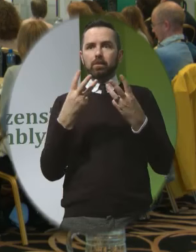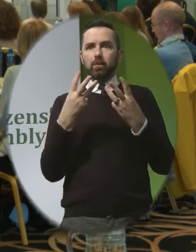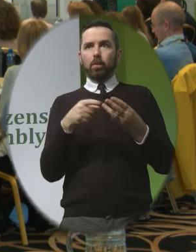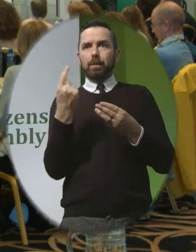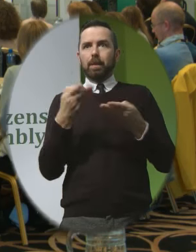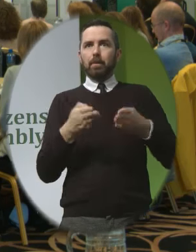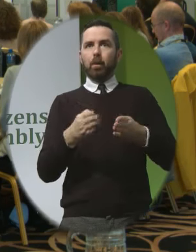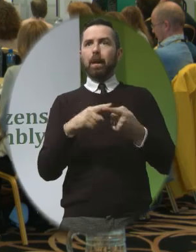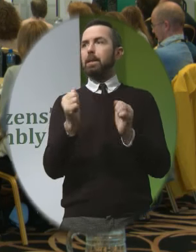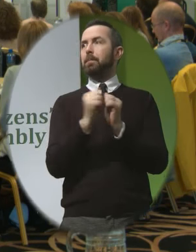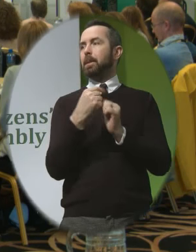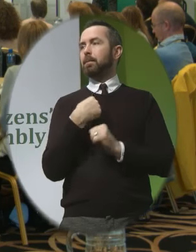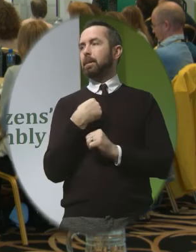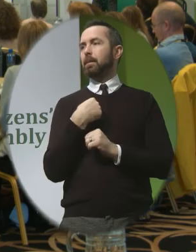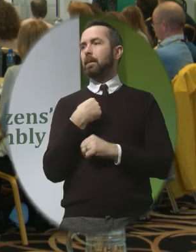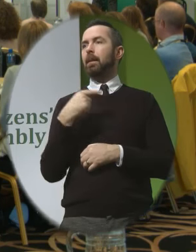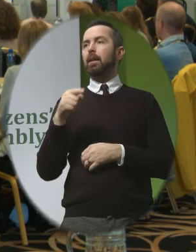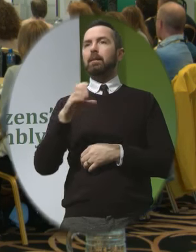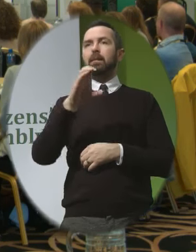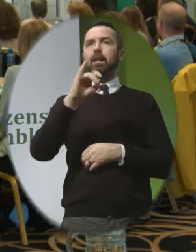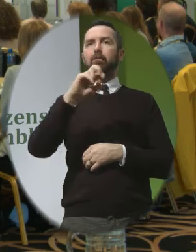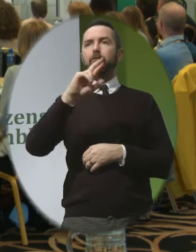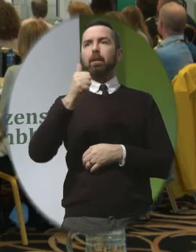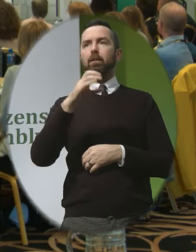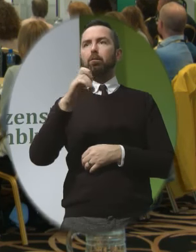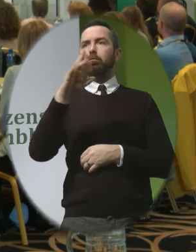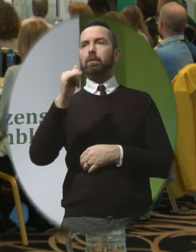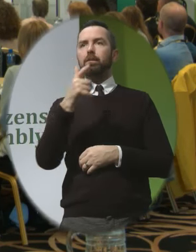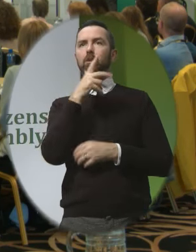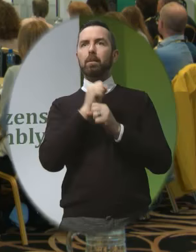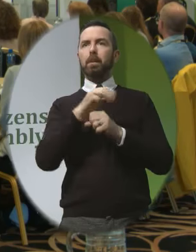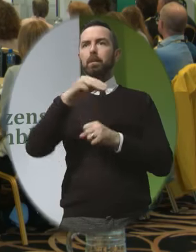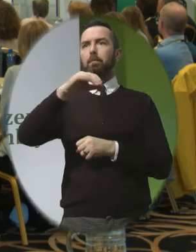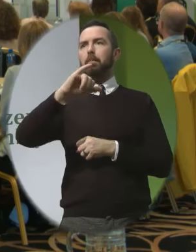and meet us and that's Keira Connery her mommy speaking about her little baby Maya